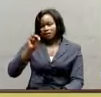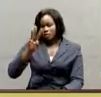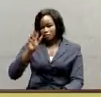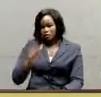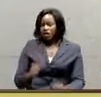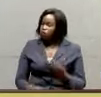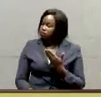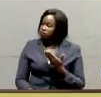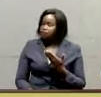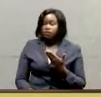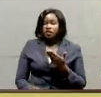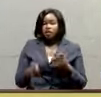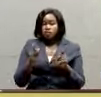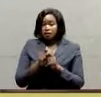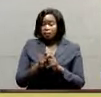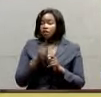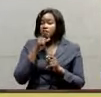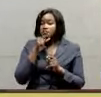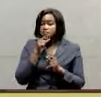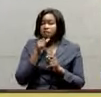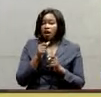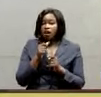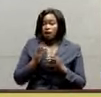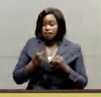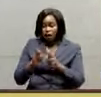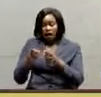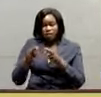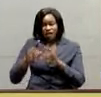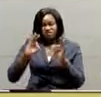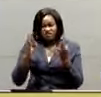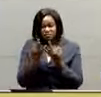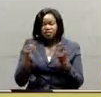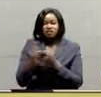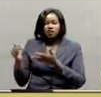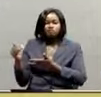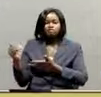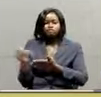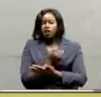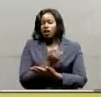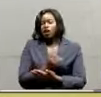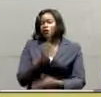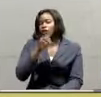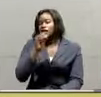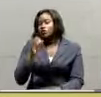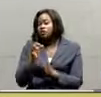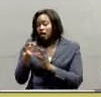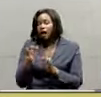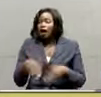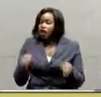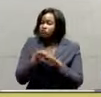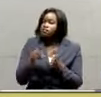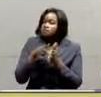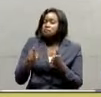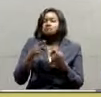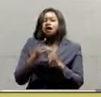Ngamba hoodwinked the family of the late Katerega to take over a hundred acres. They agreed the price, but Ruta Ngamba never